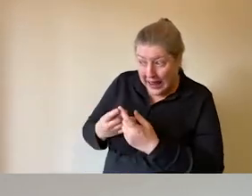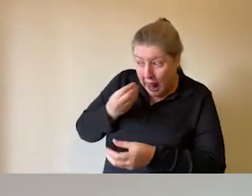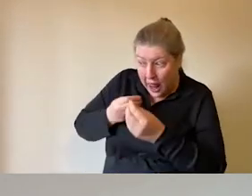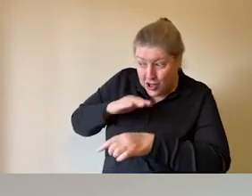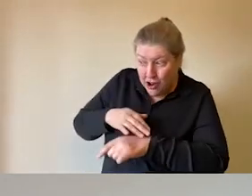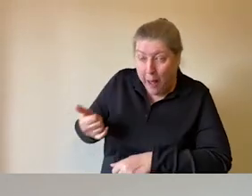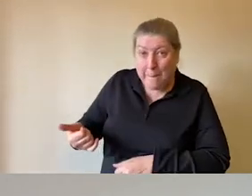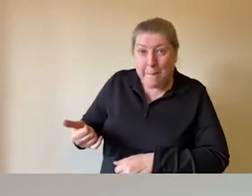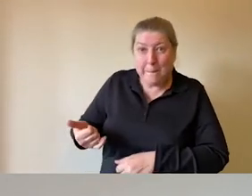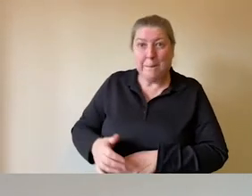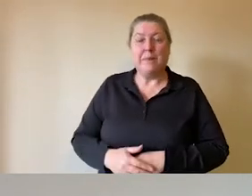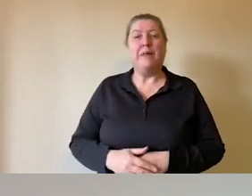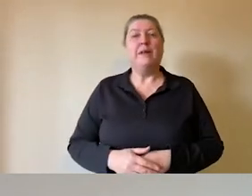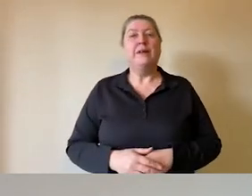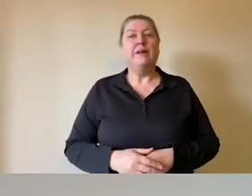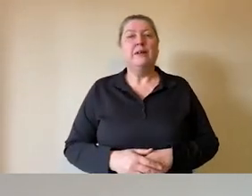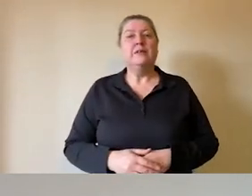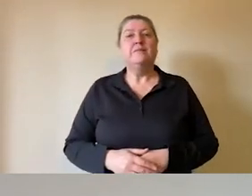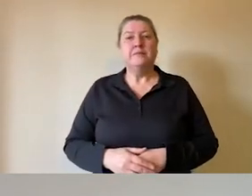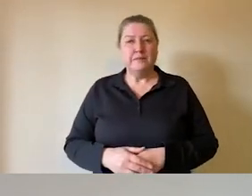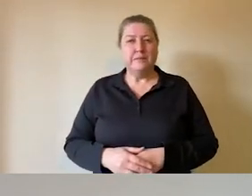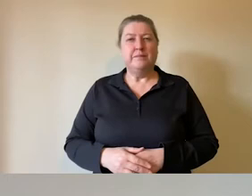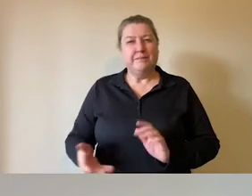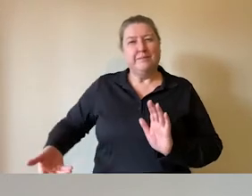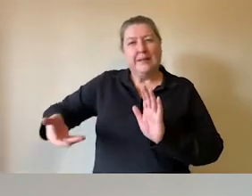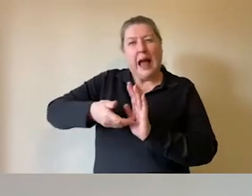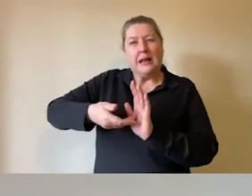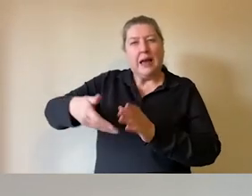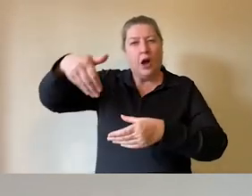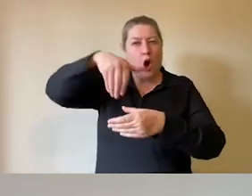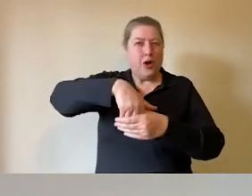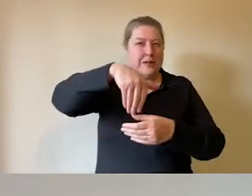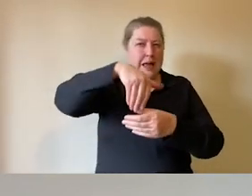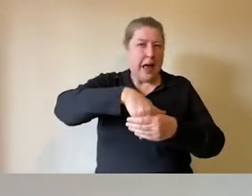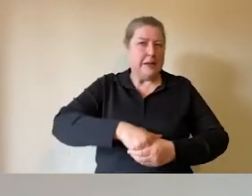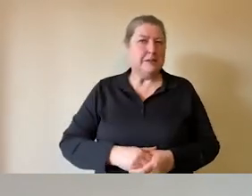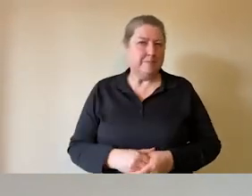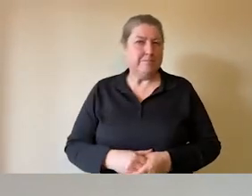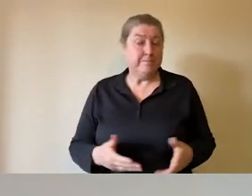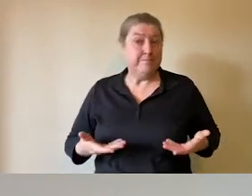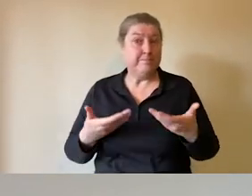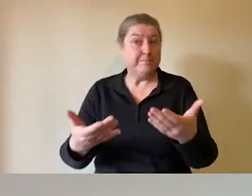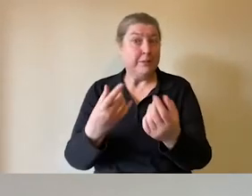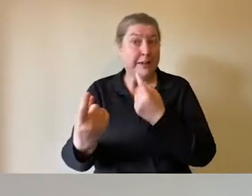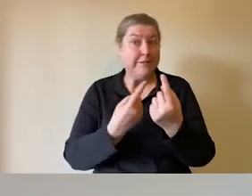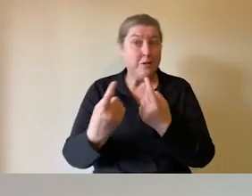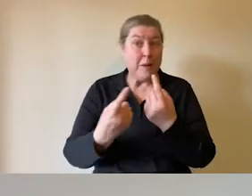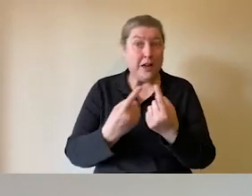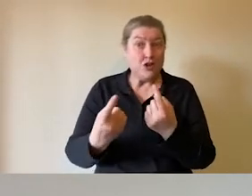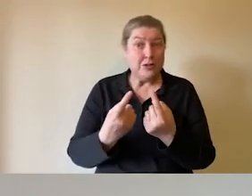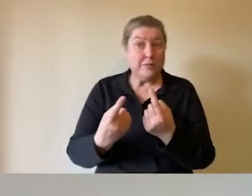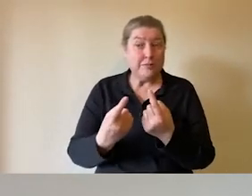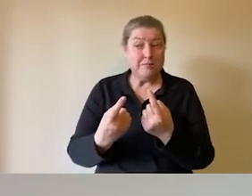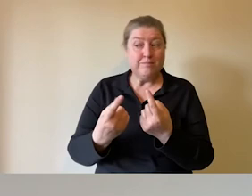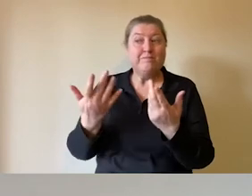student. It's all about adding context, giving the information that is going to make both the